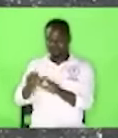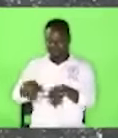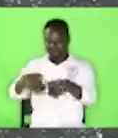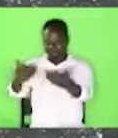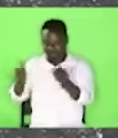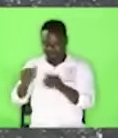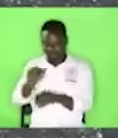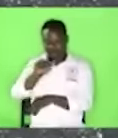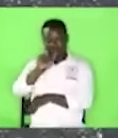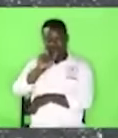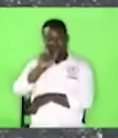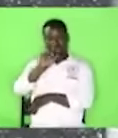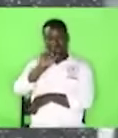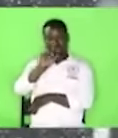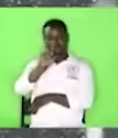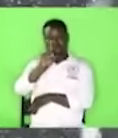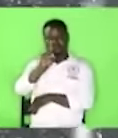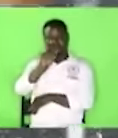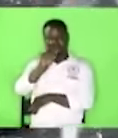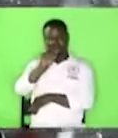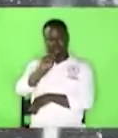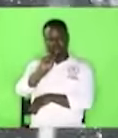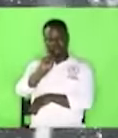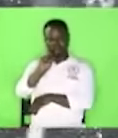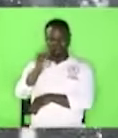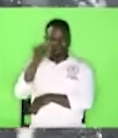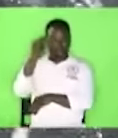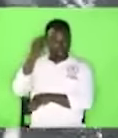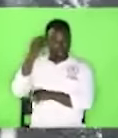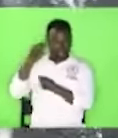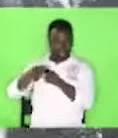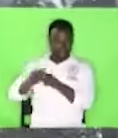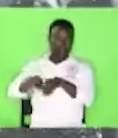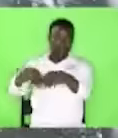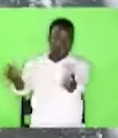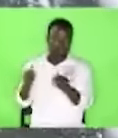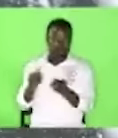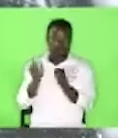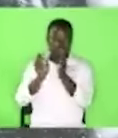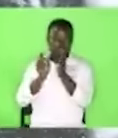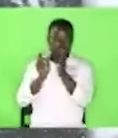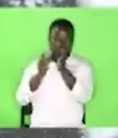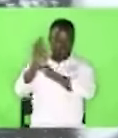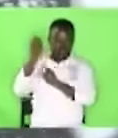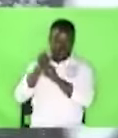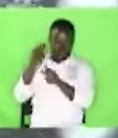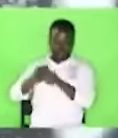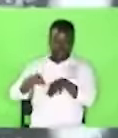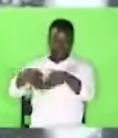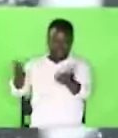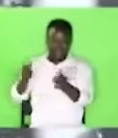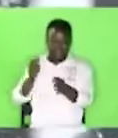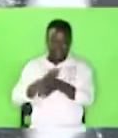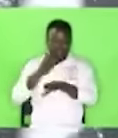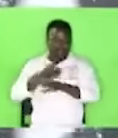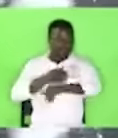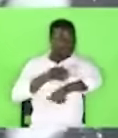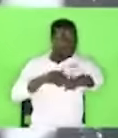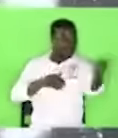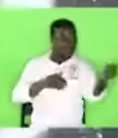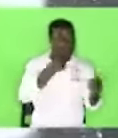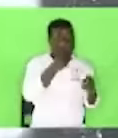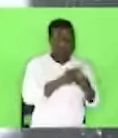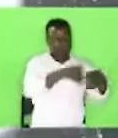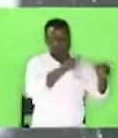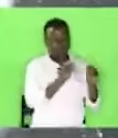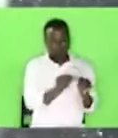afterwards God did not name anything again. He bequited the naming of things or people